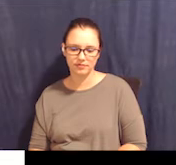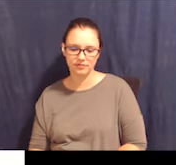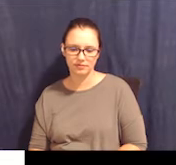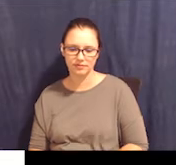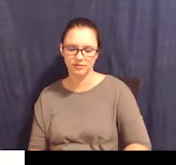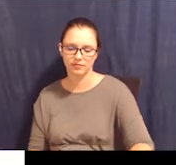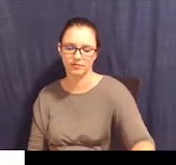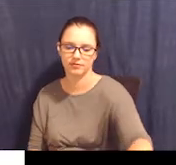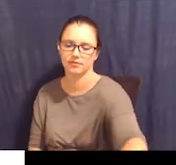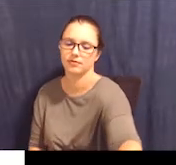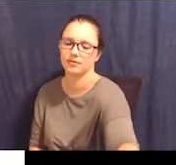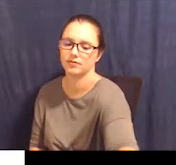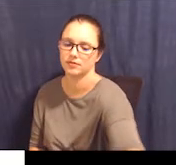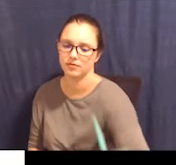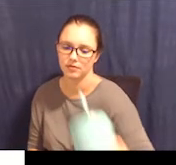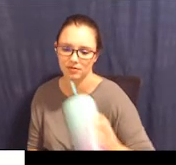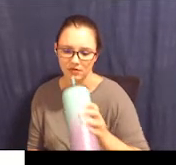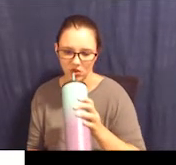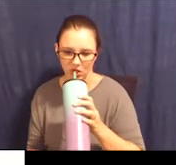Sign a contract. Sign